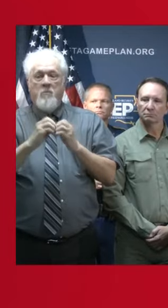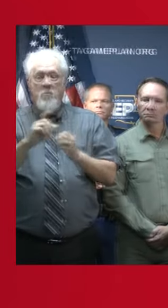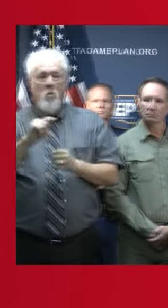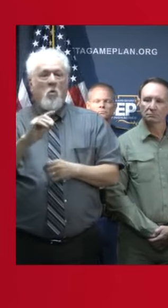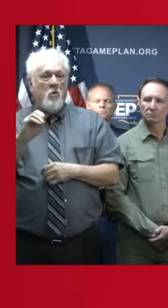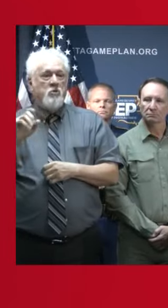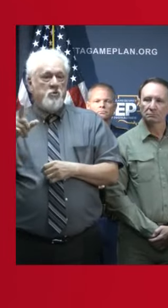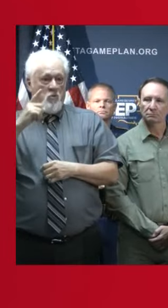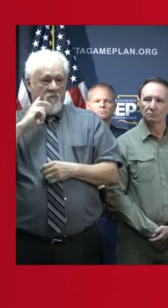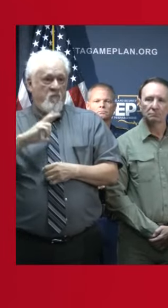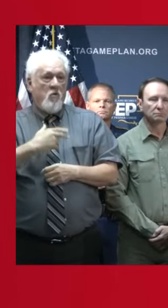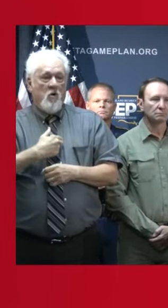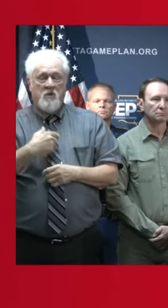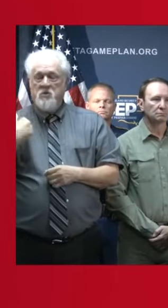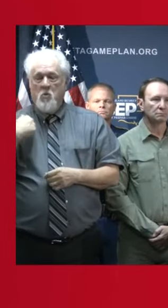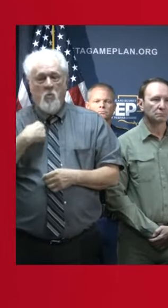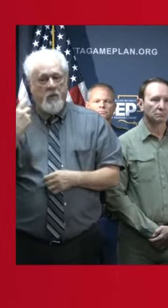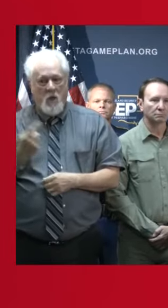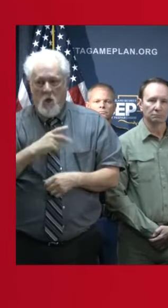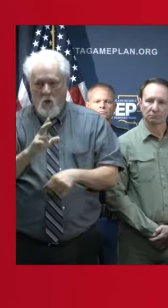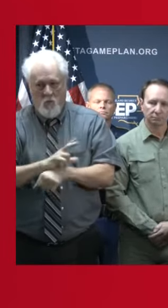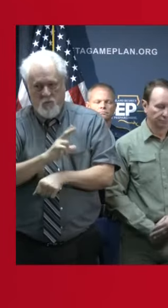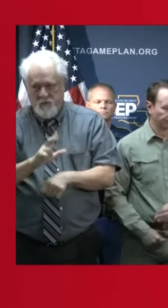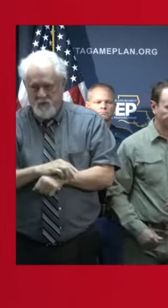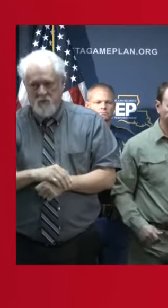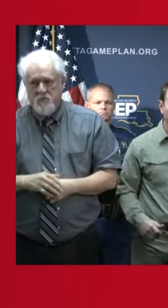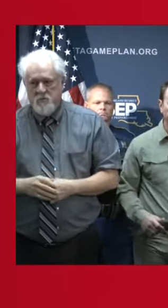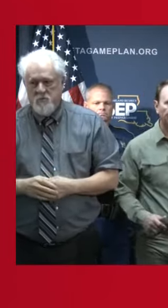toolbox that we always use in every disaster.